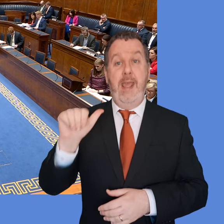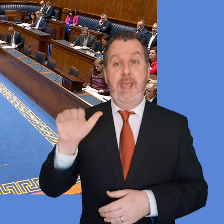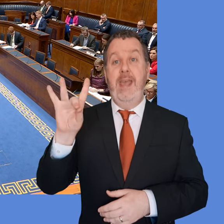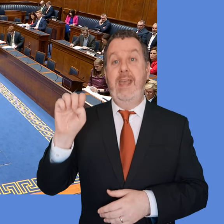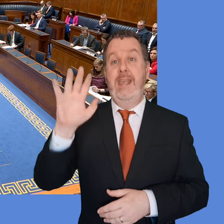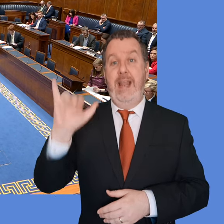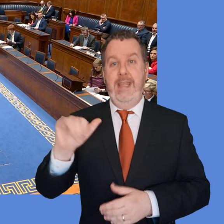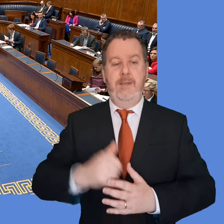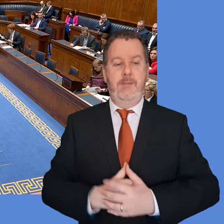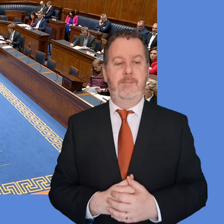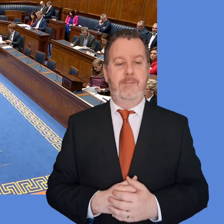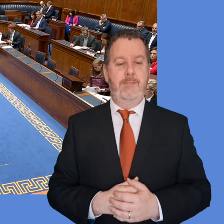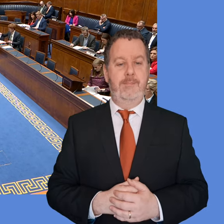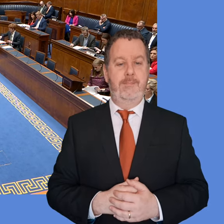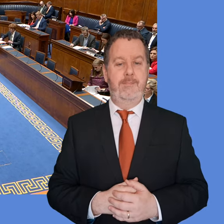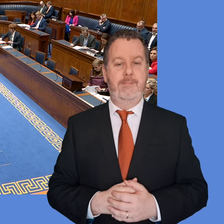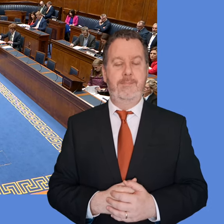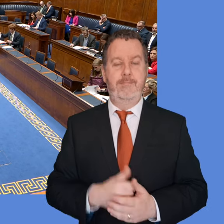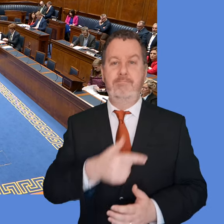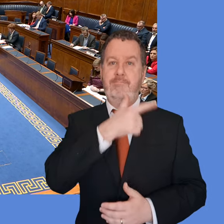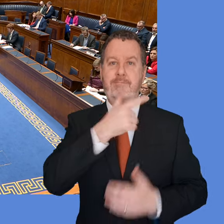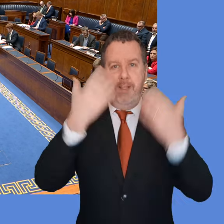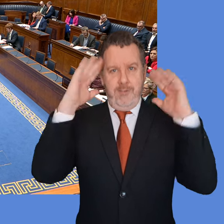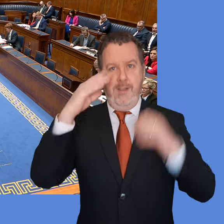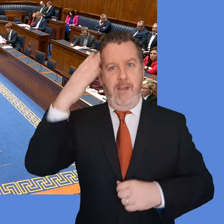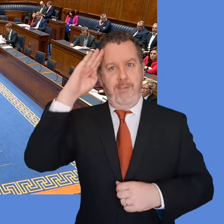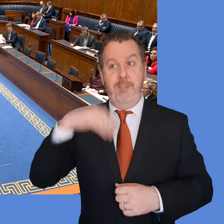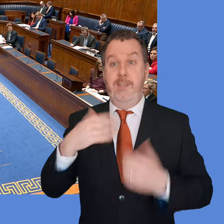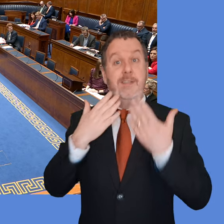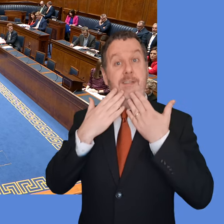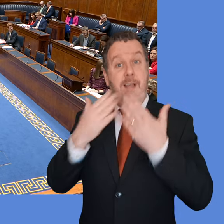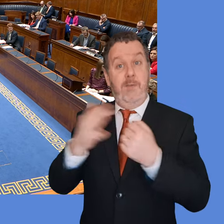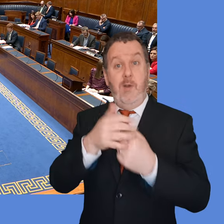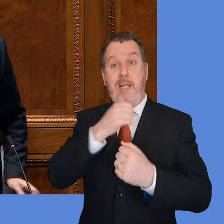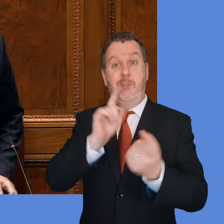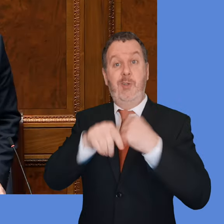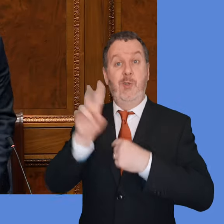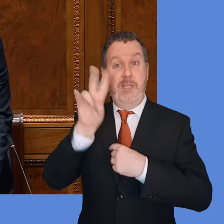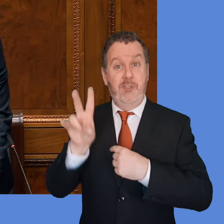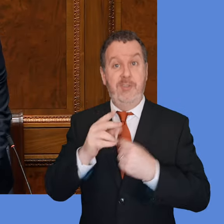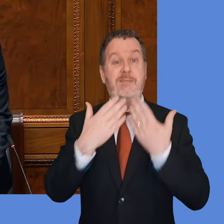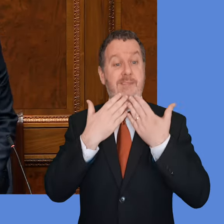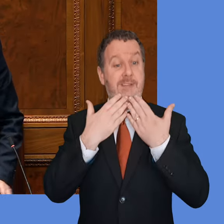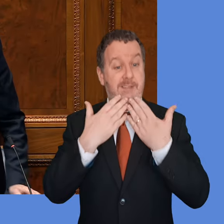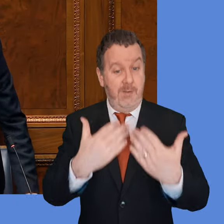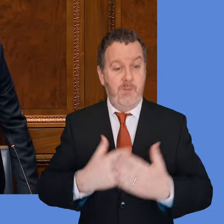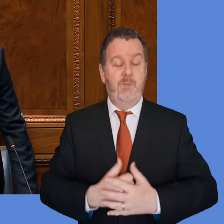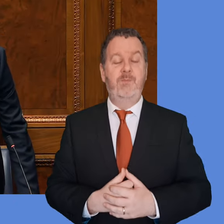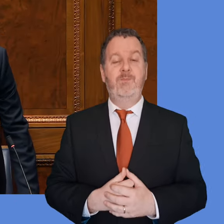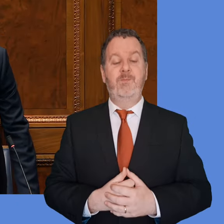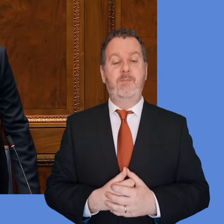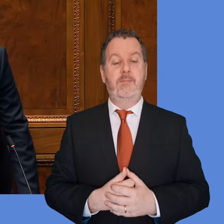I'll go and bring us a lesson pre-viro. I thank the First Minister for that answer. The First Minister for the answer up to now.